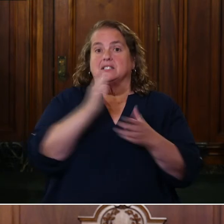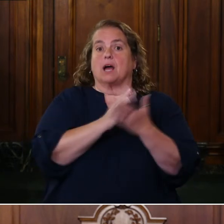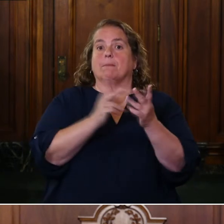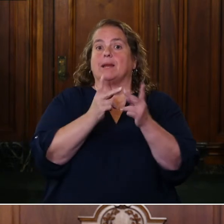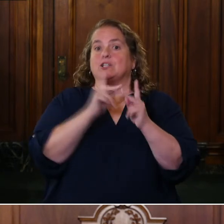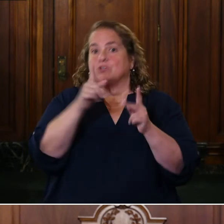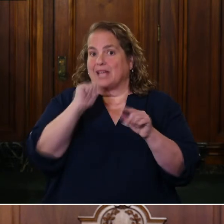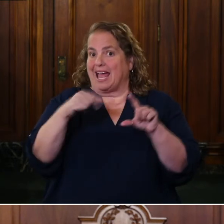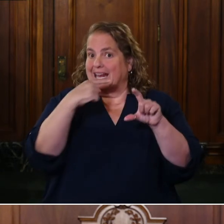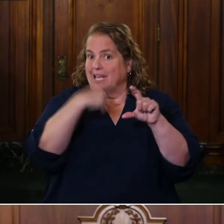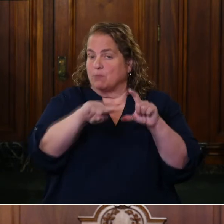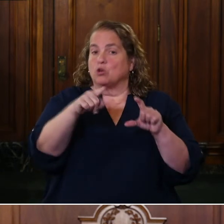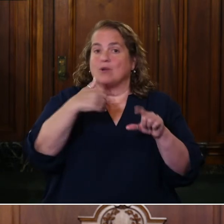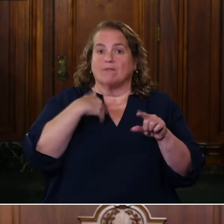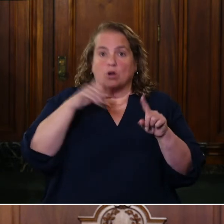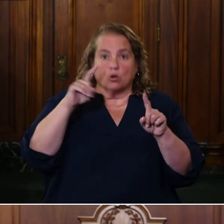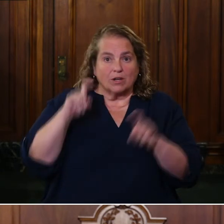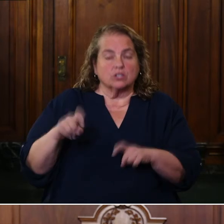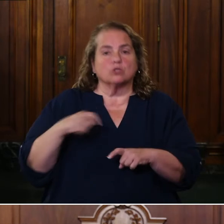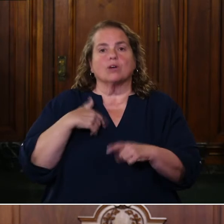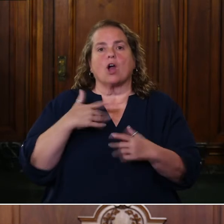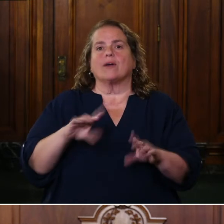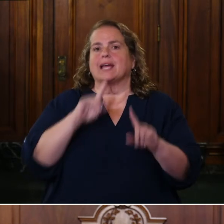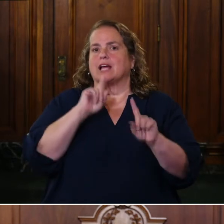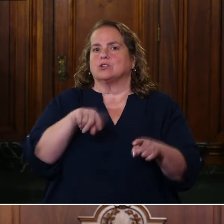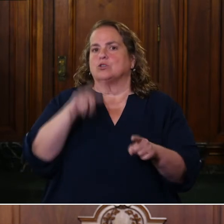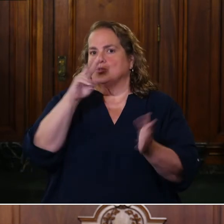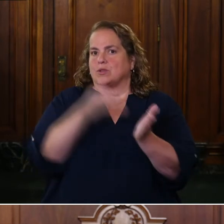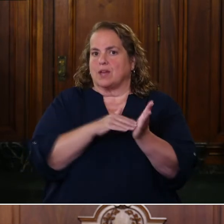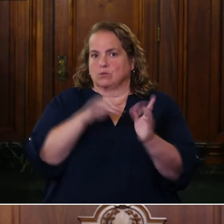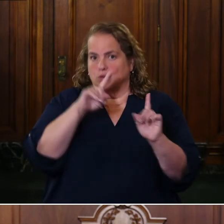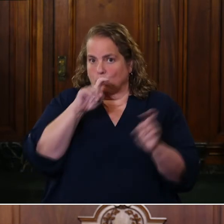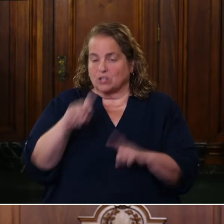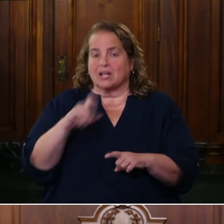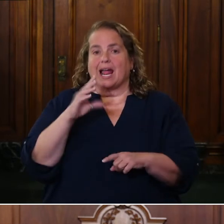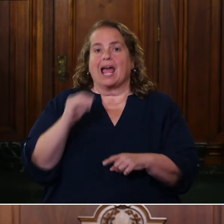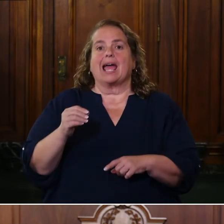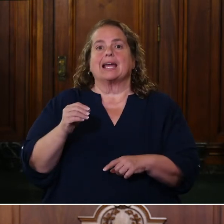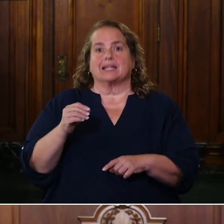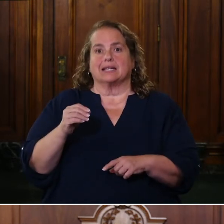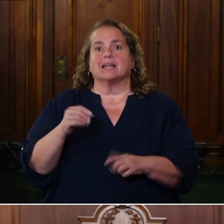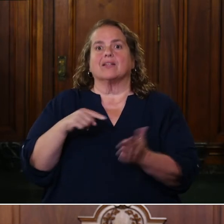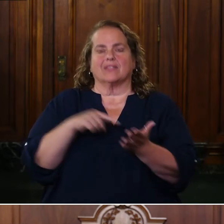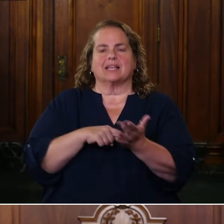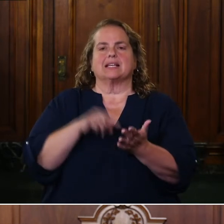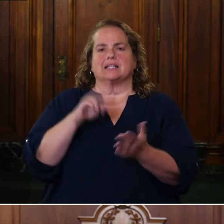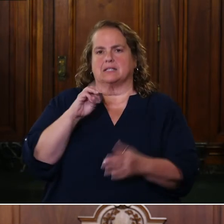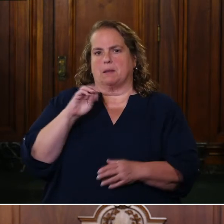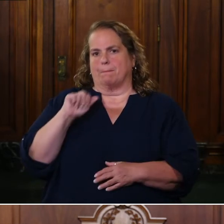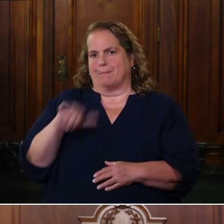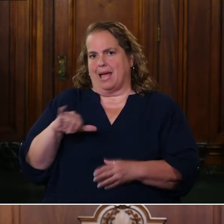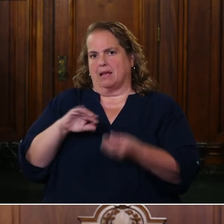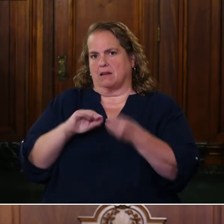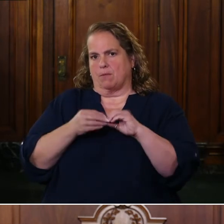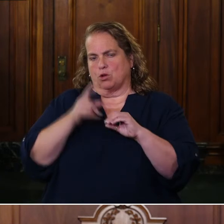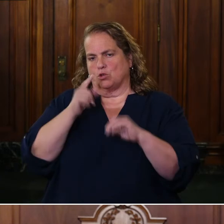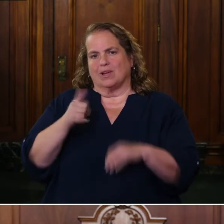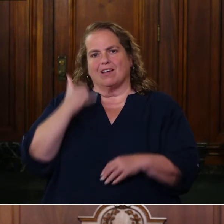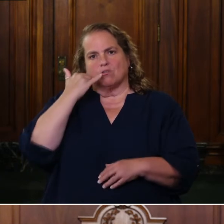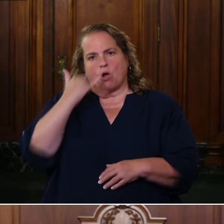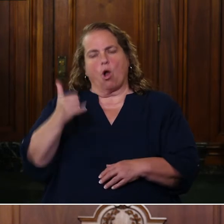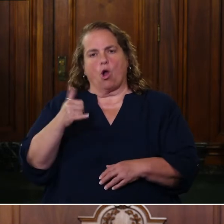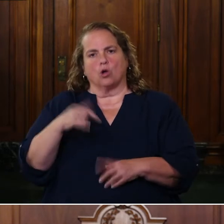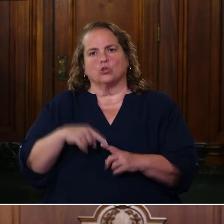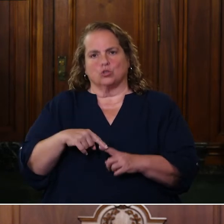can email if you have questions. We've answered 2,000 so far. And this is the main number that you can call to apply for